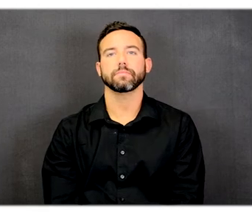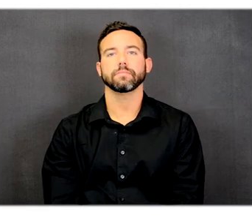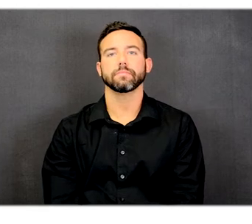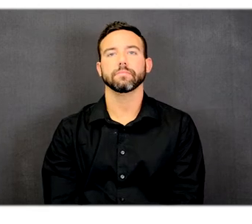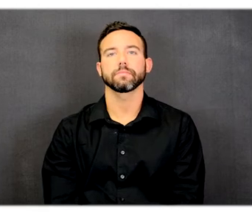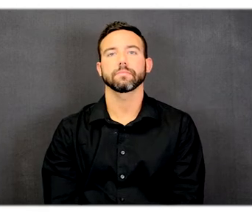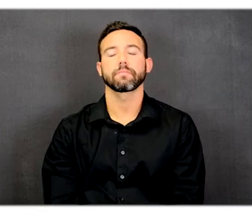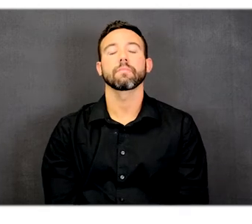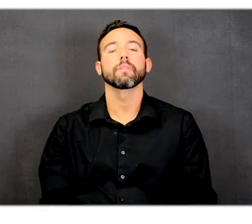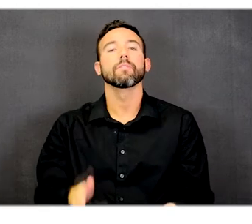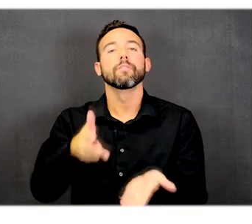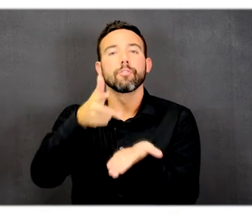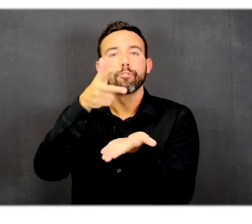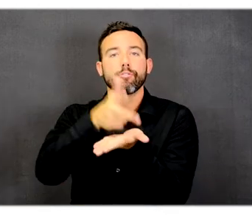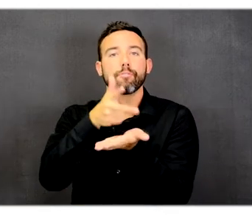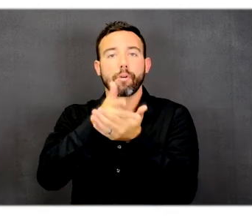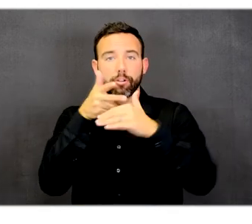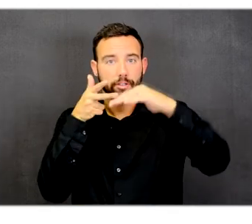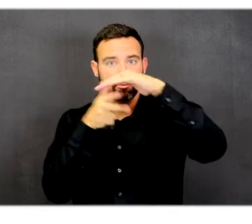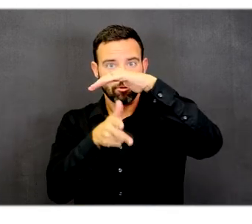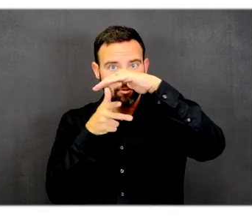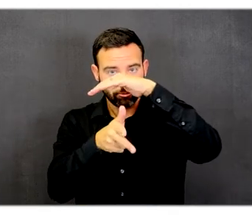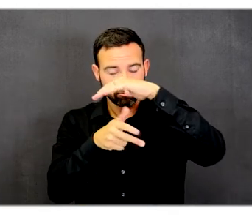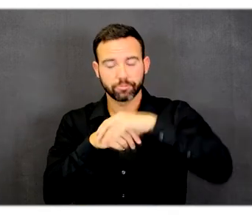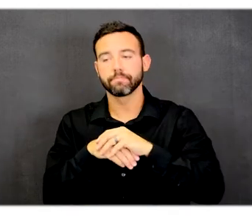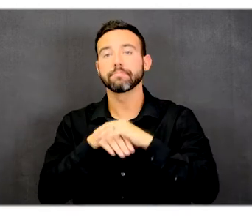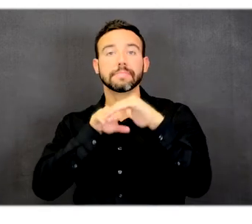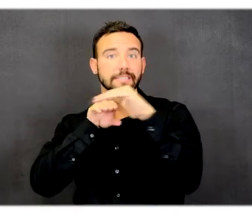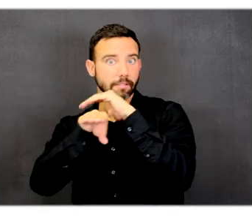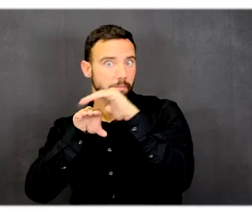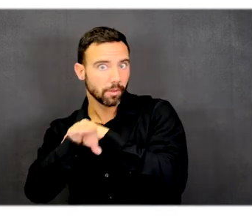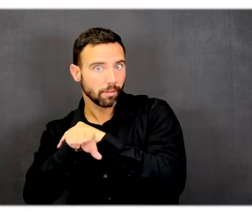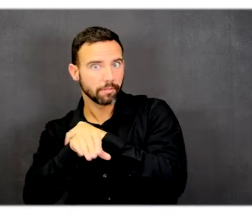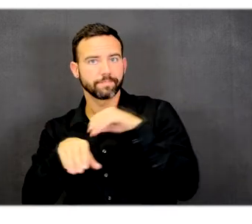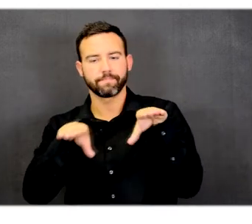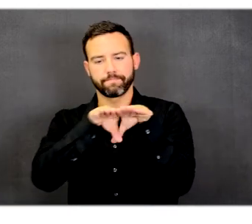Parking garage, accessible parking level one.